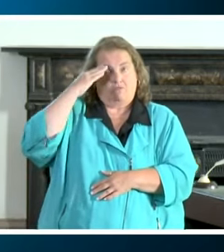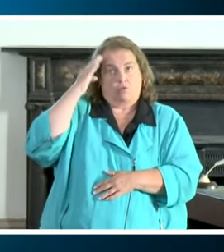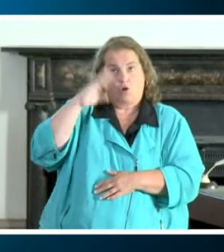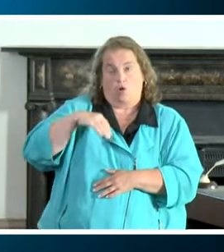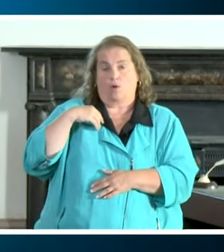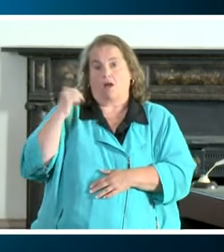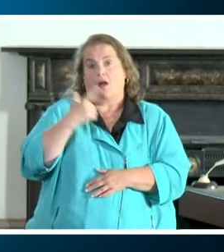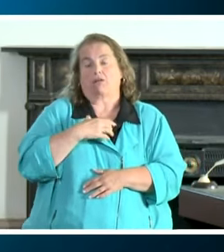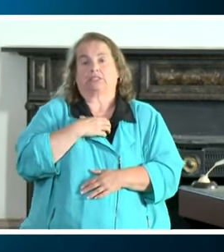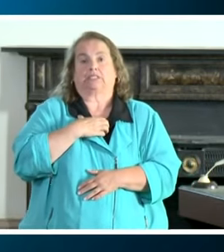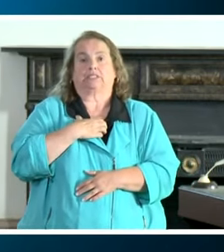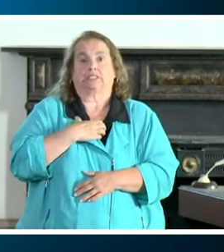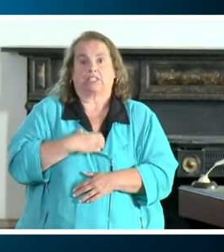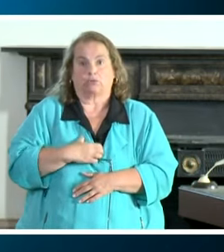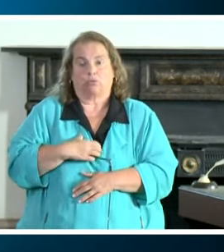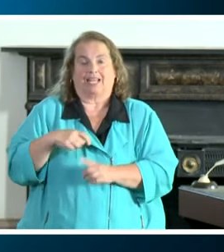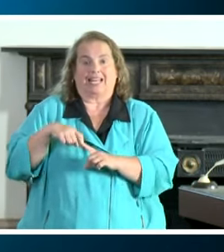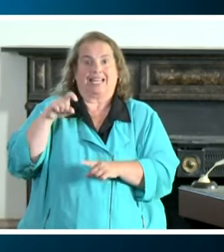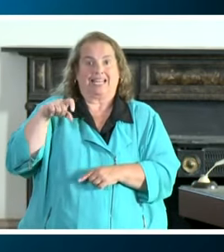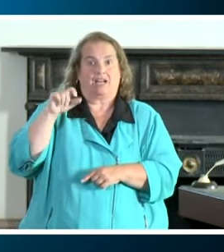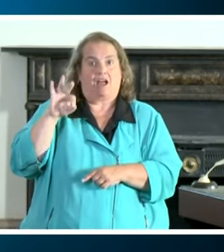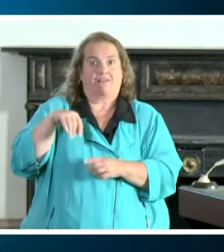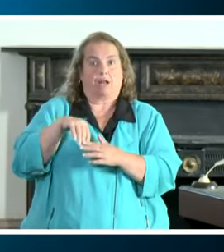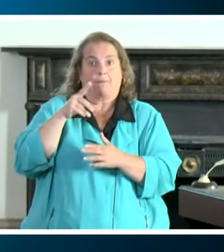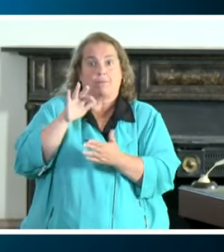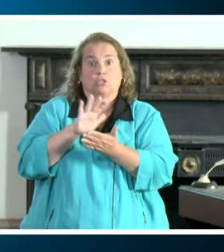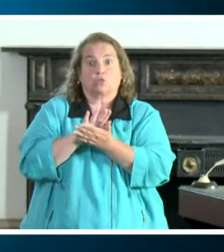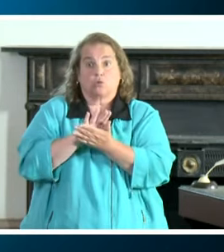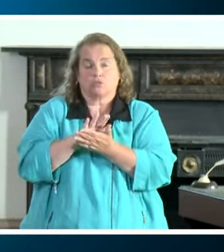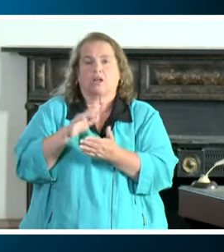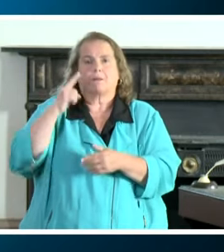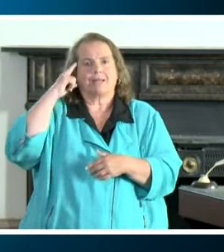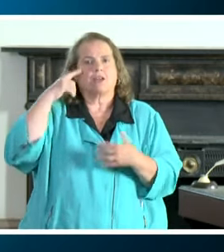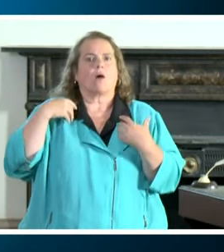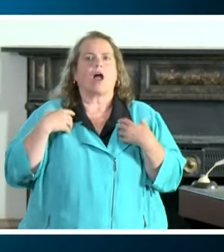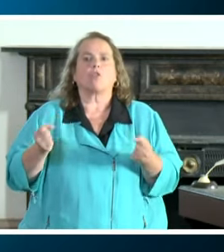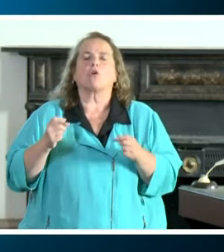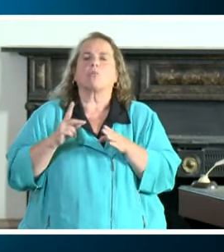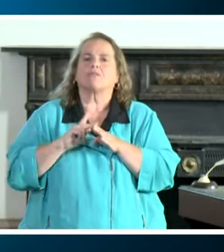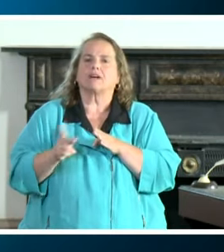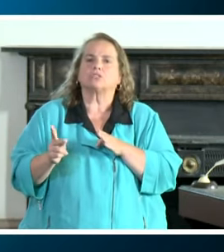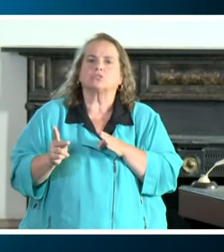desperately in need of in our public schools, and that is mental health professionals.